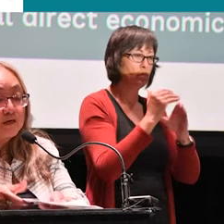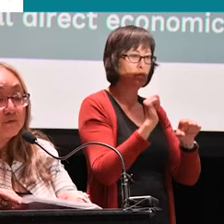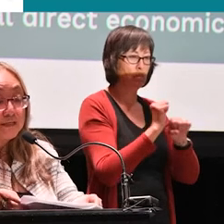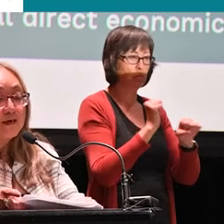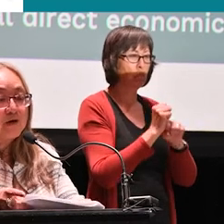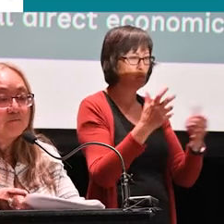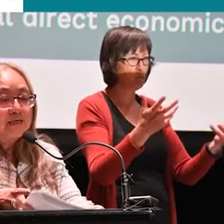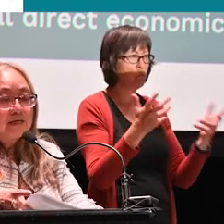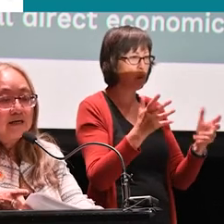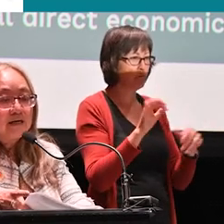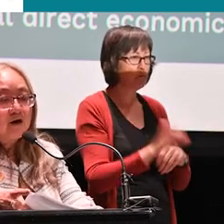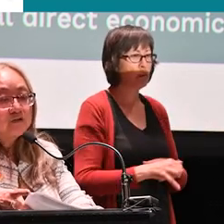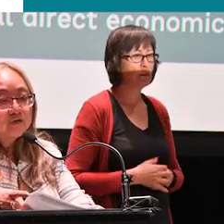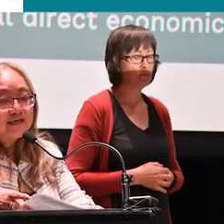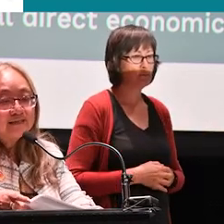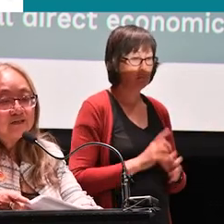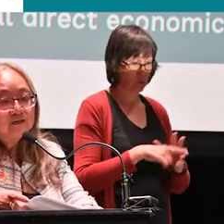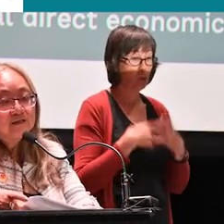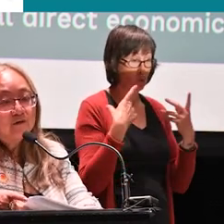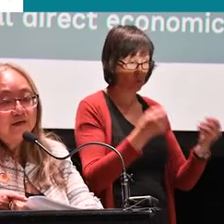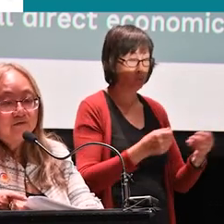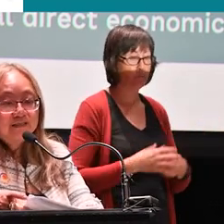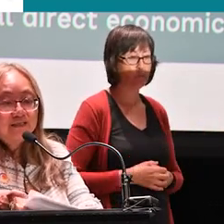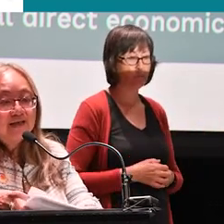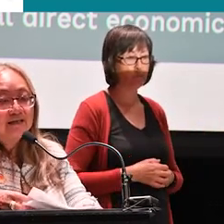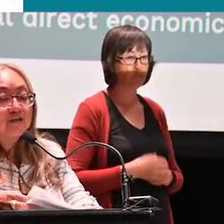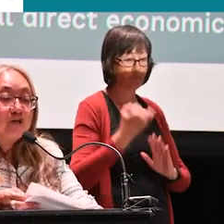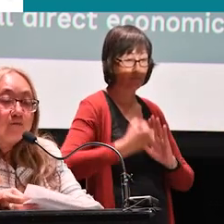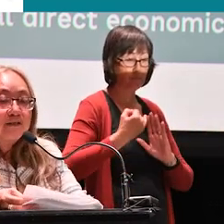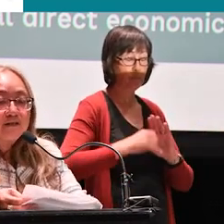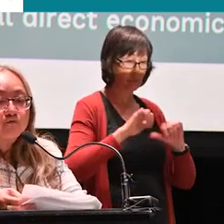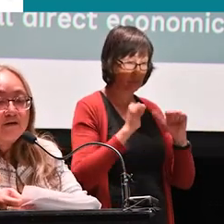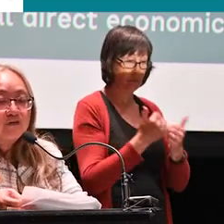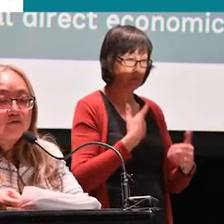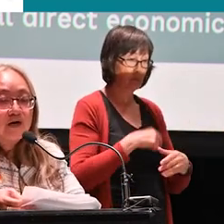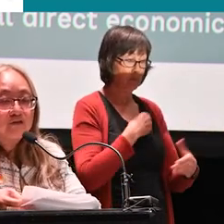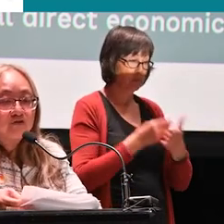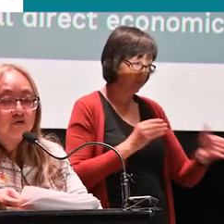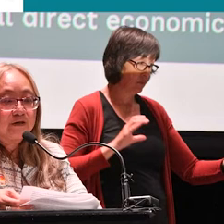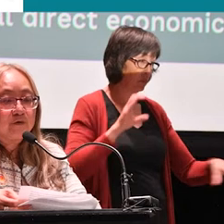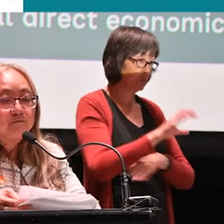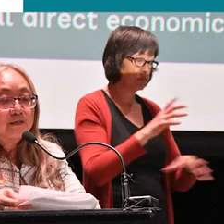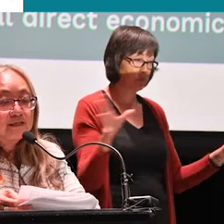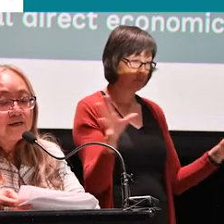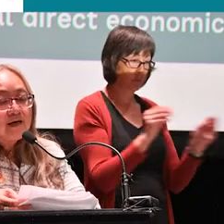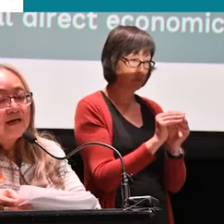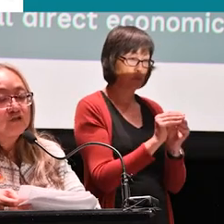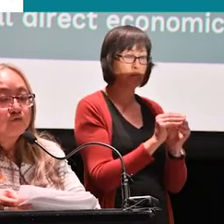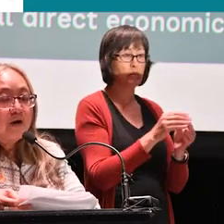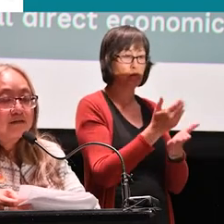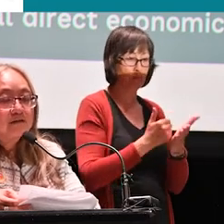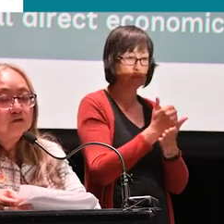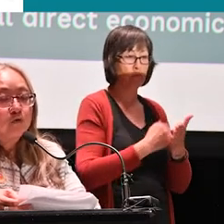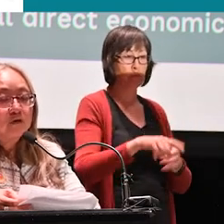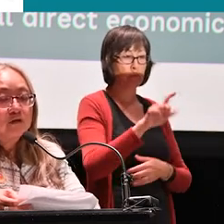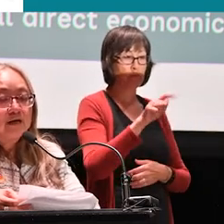really came up. Arts organizations that we invested in had an accumulated revenue of 121 million and a